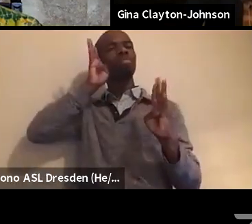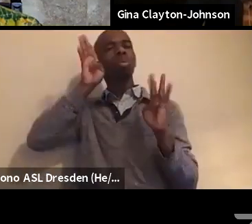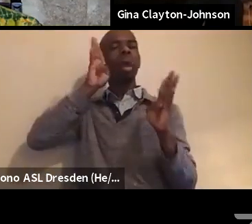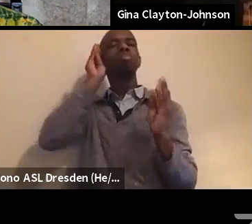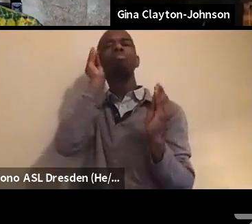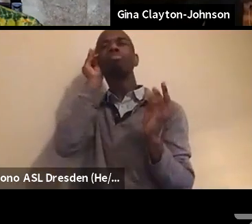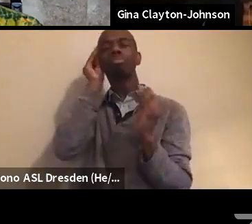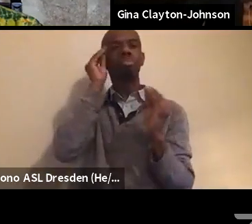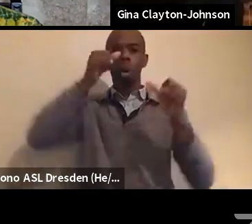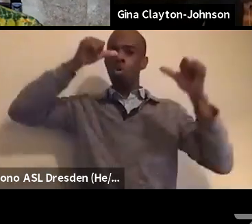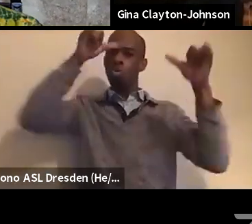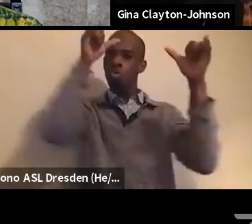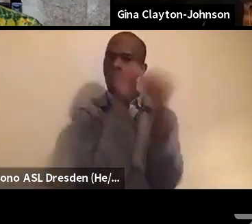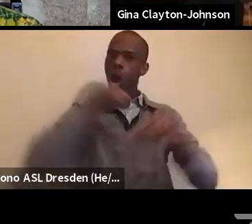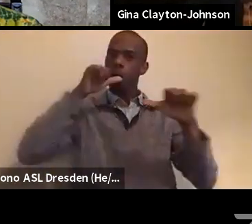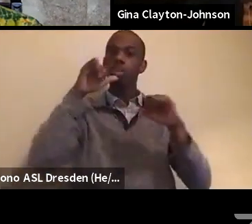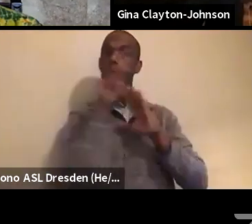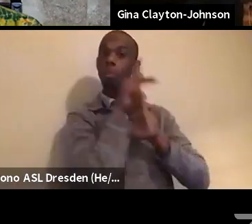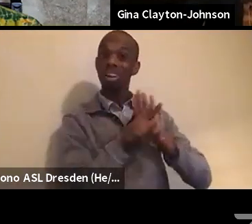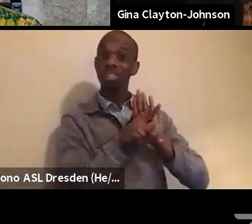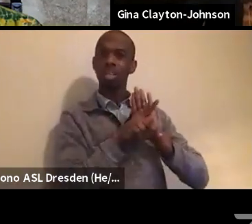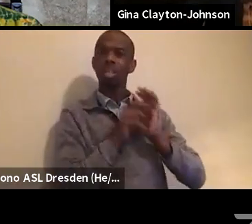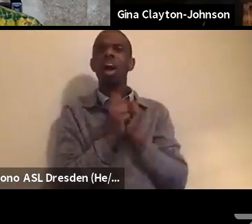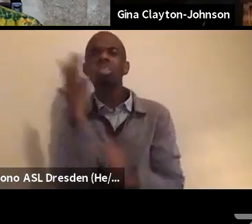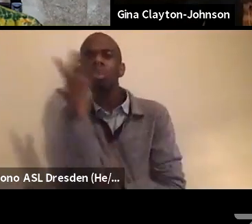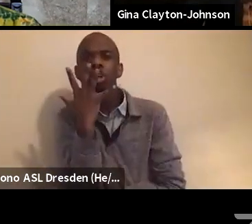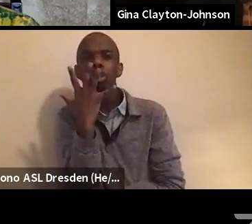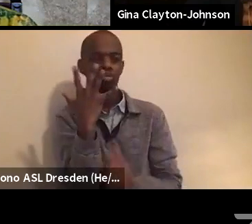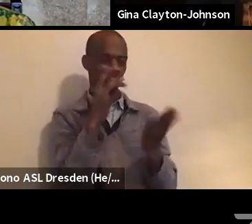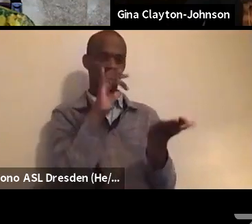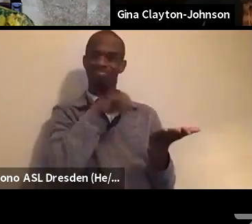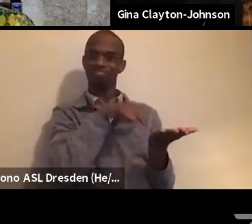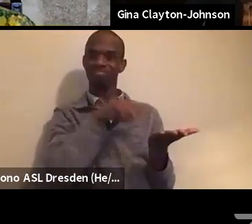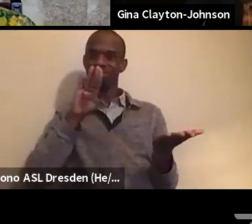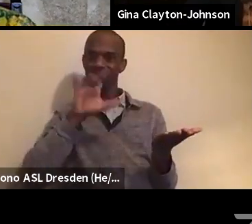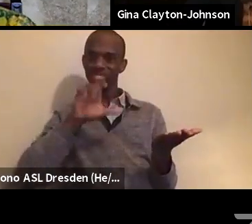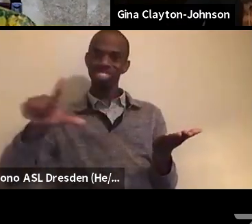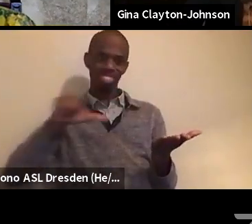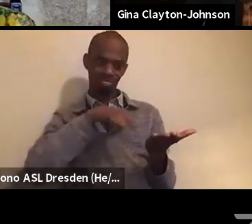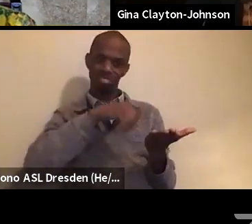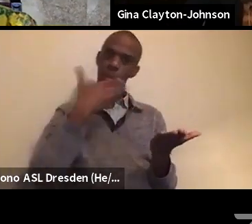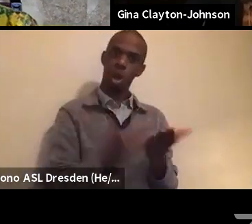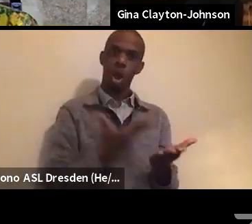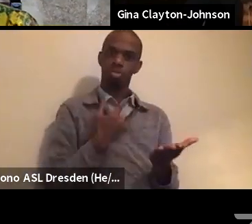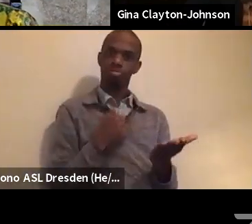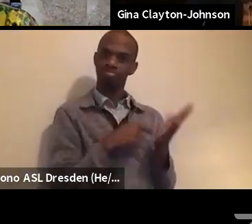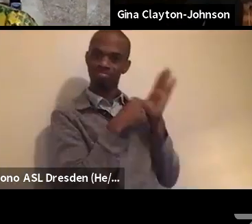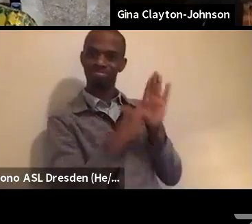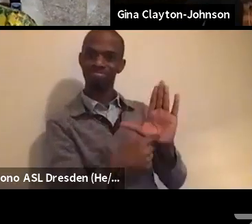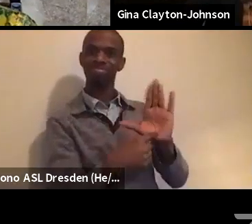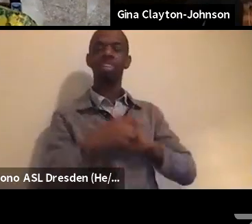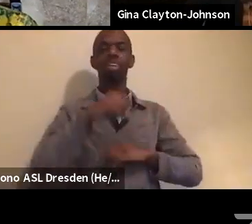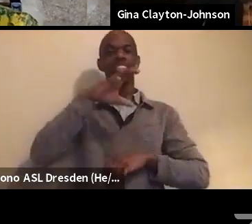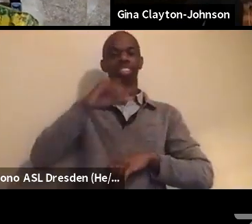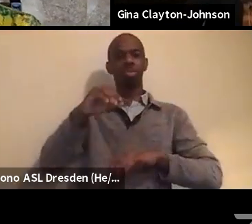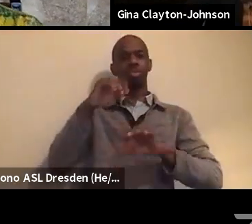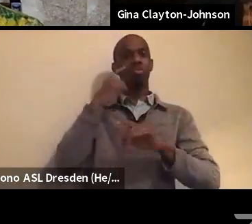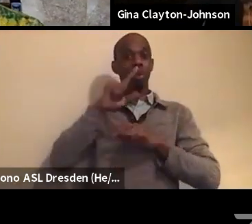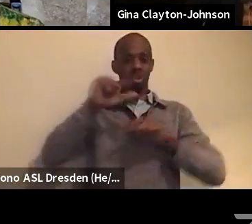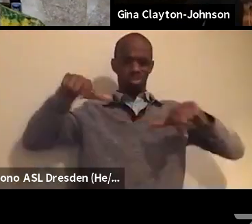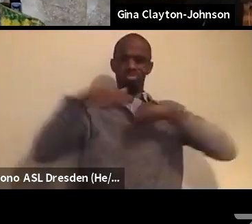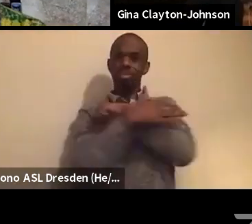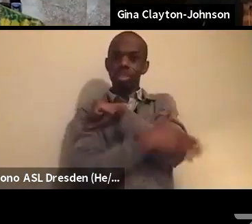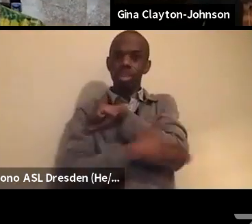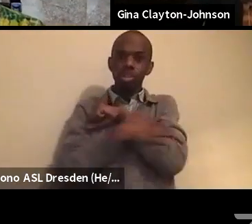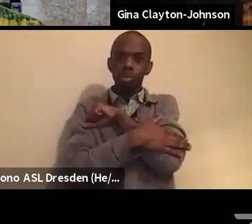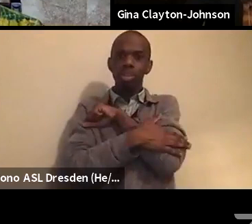human lives. What we have right now in this country and a country that is invested in